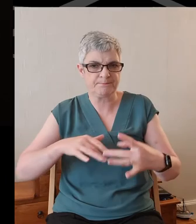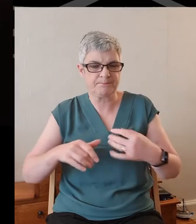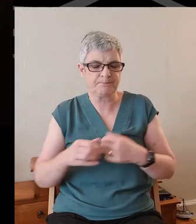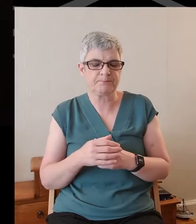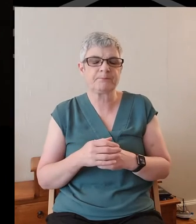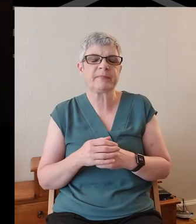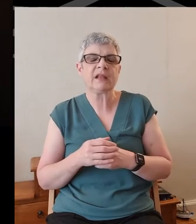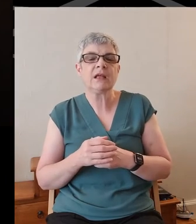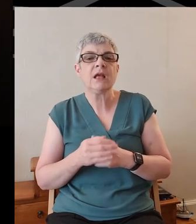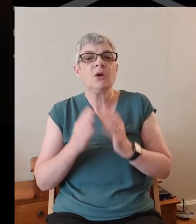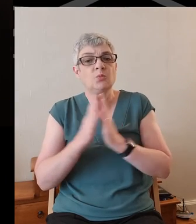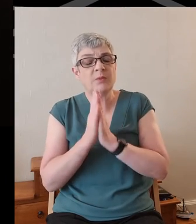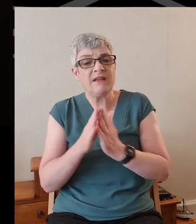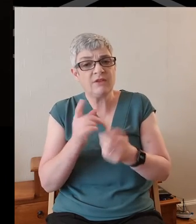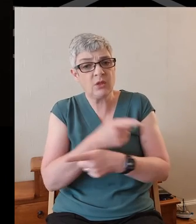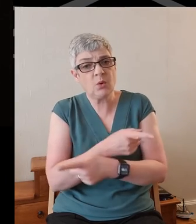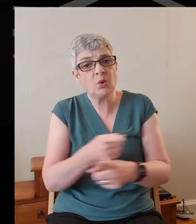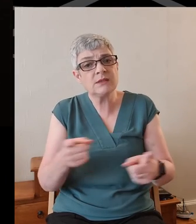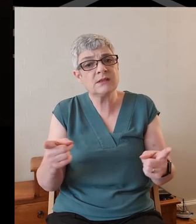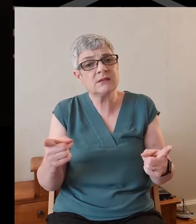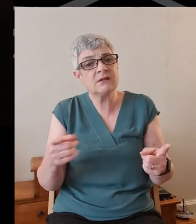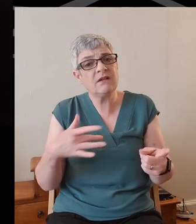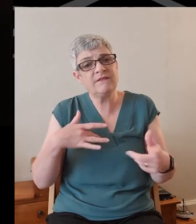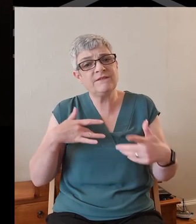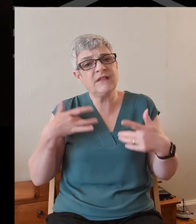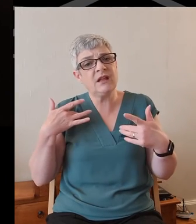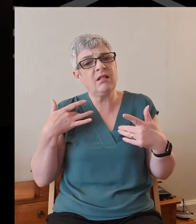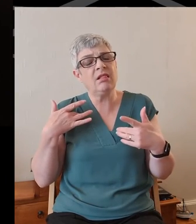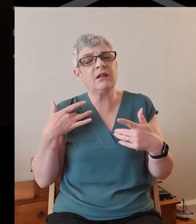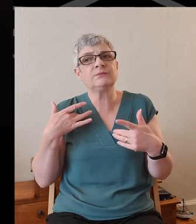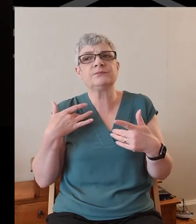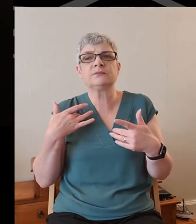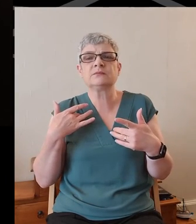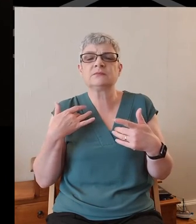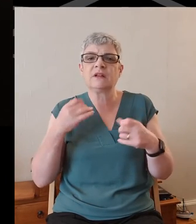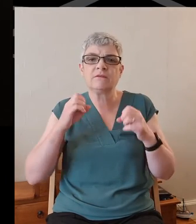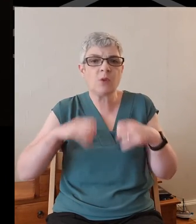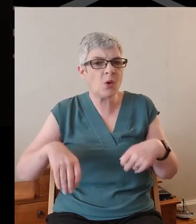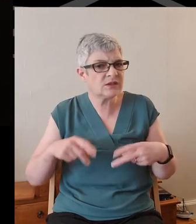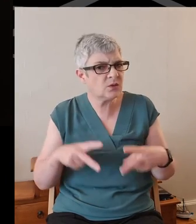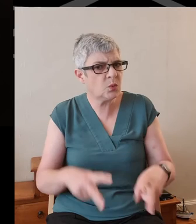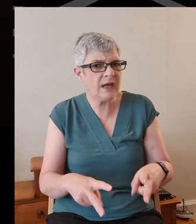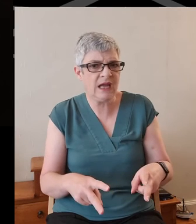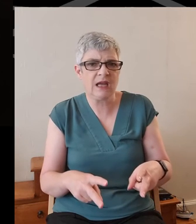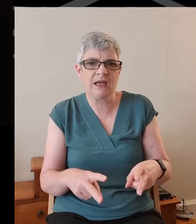We pray for those who are feeling that they've lost their way.